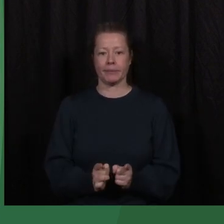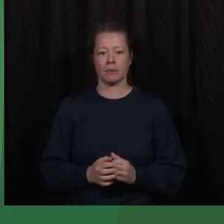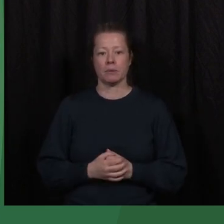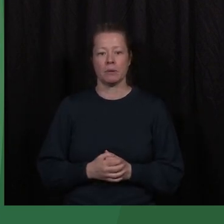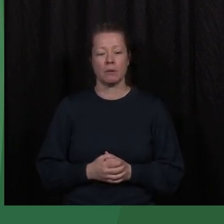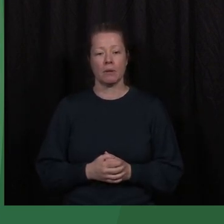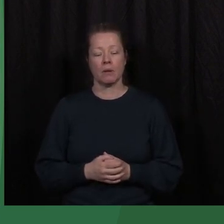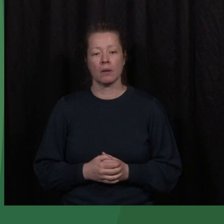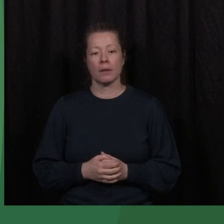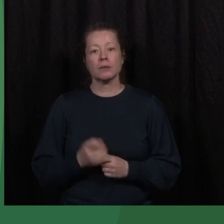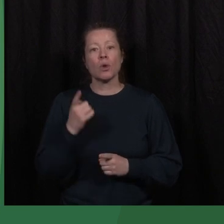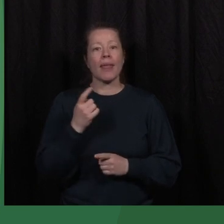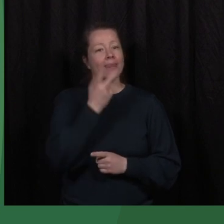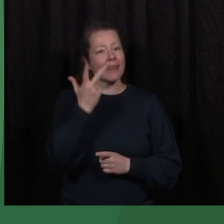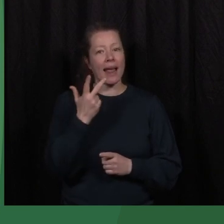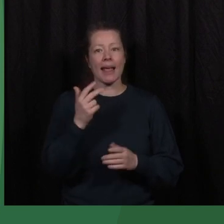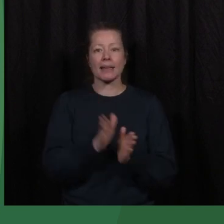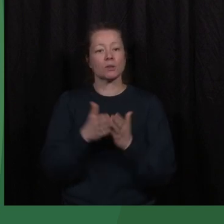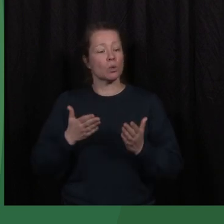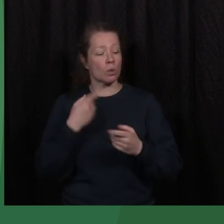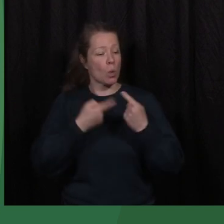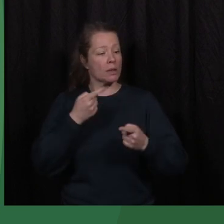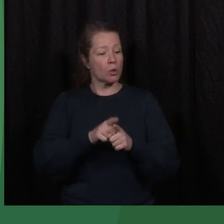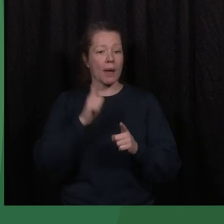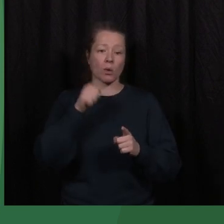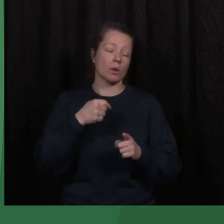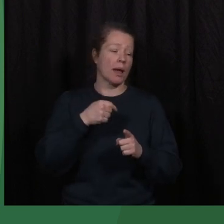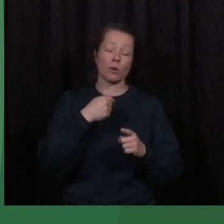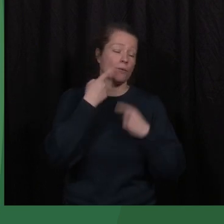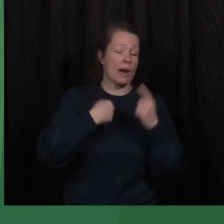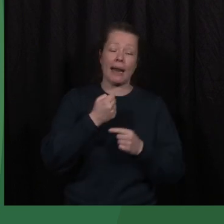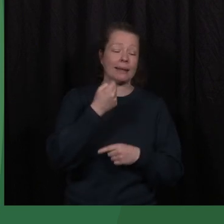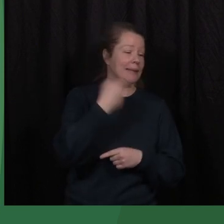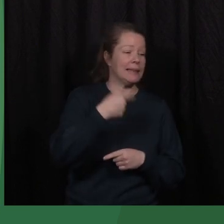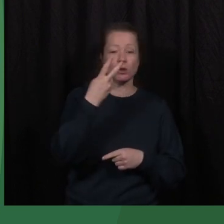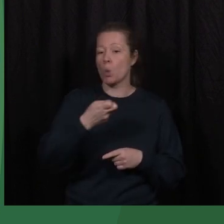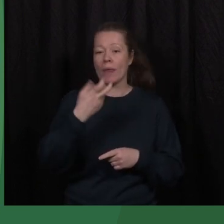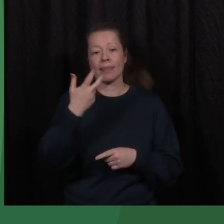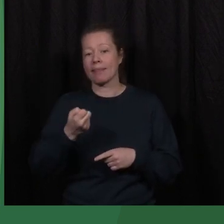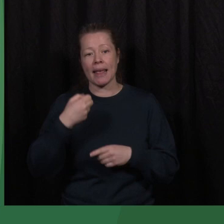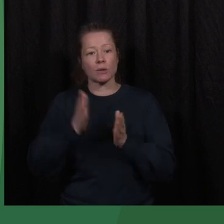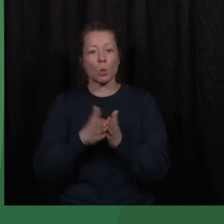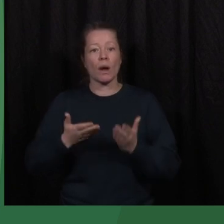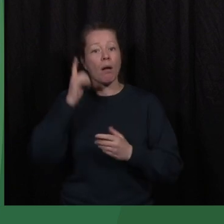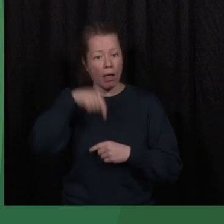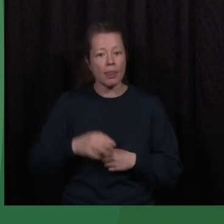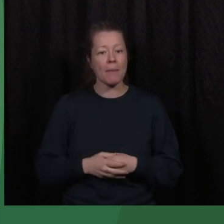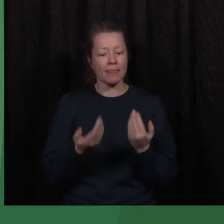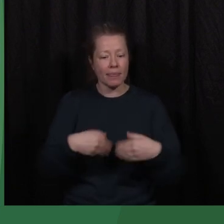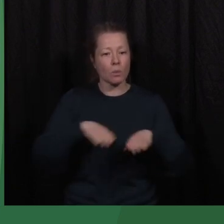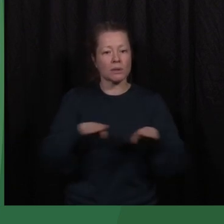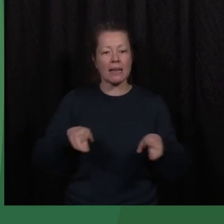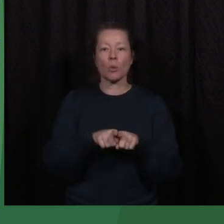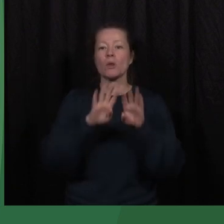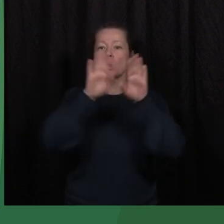So these were three stories, and I could have stood here and told you 10 or 20 or 30 stories. Democracy is a house held up by many values,